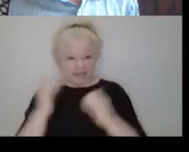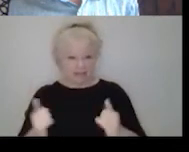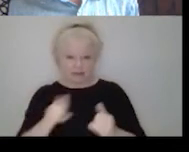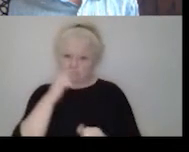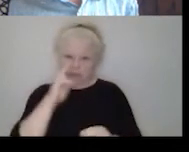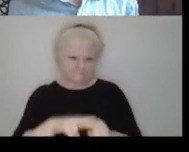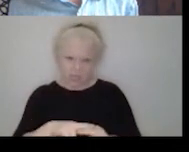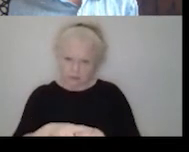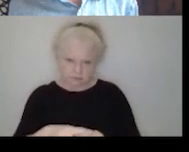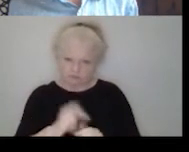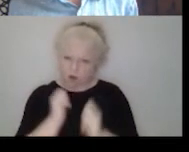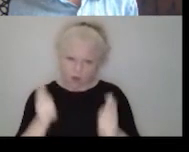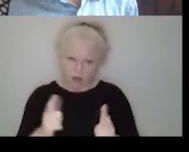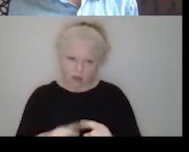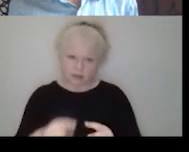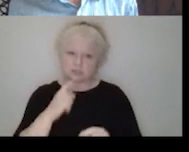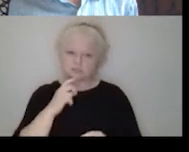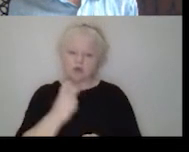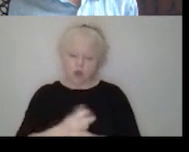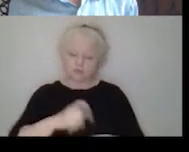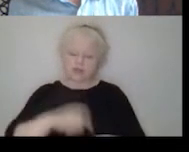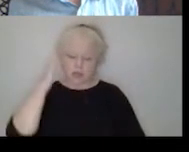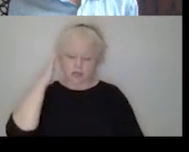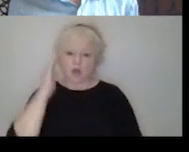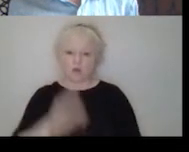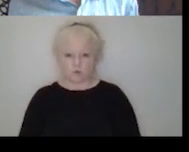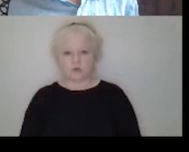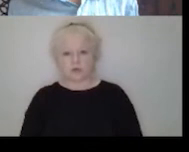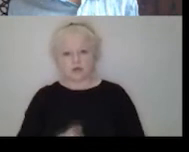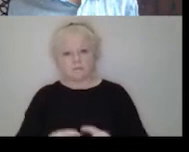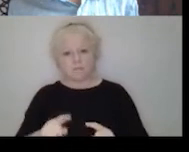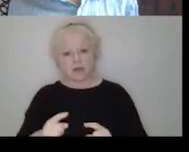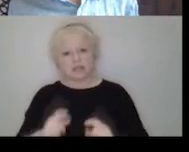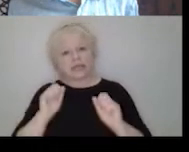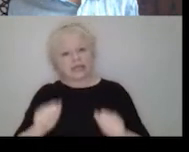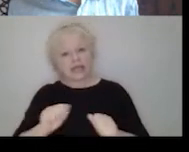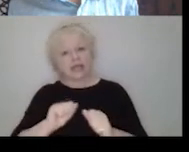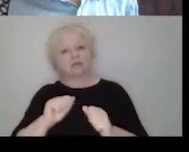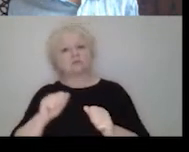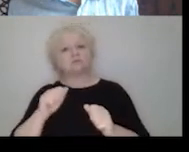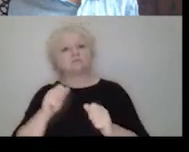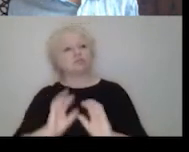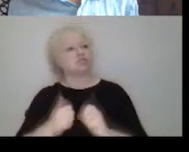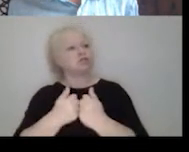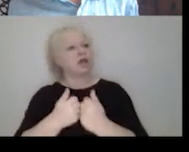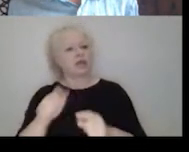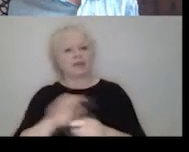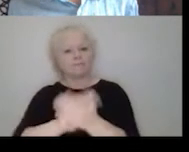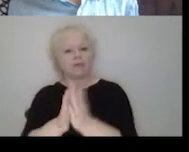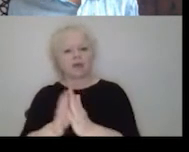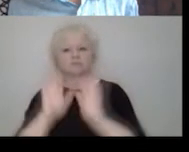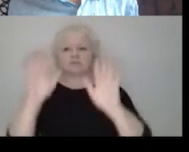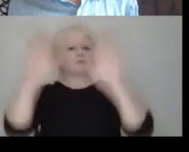being together is definitely a hardship. But that is where greatness comes from. Challenges is where you find, you find the will. And